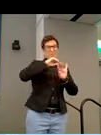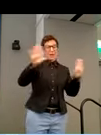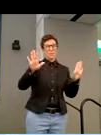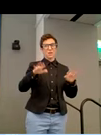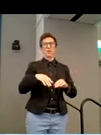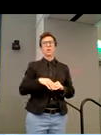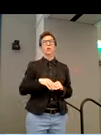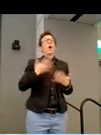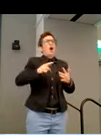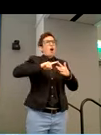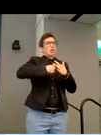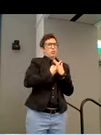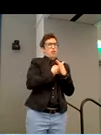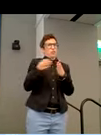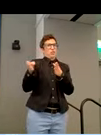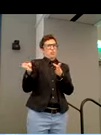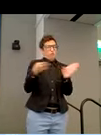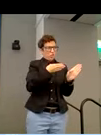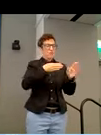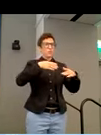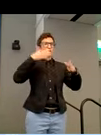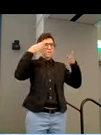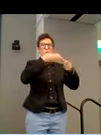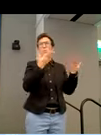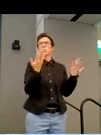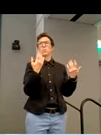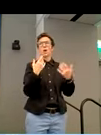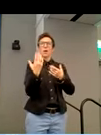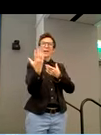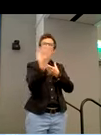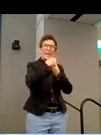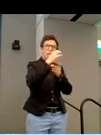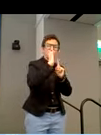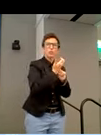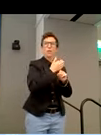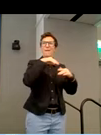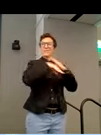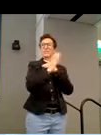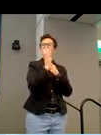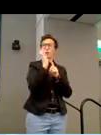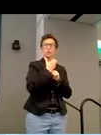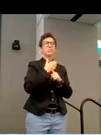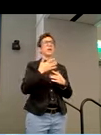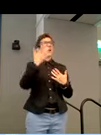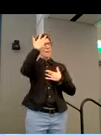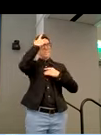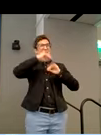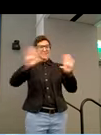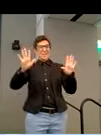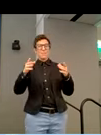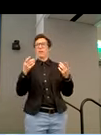our culture shift to really focus in on an inclusive culture and an accessible culture. What the pandemic did was really,